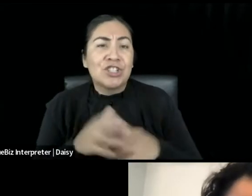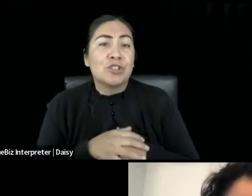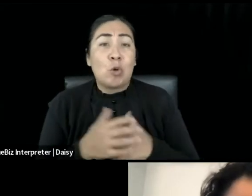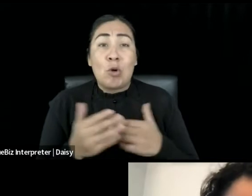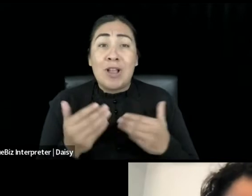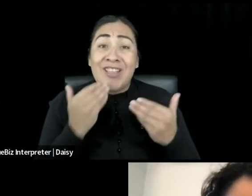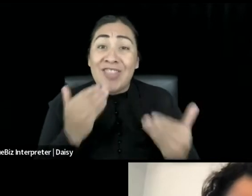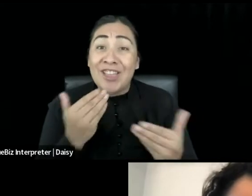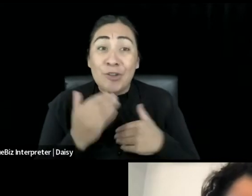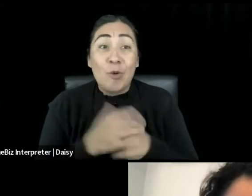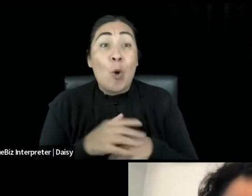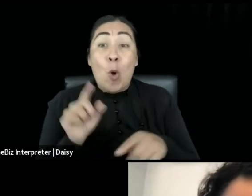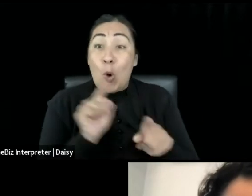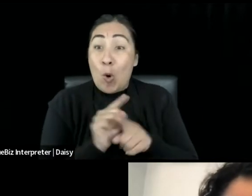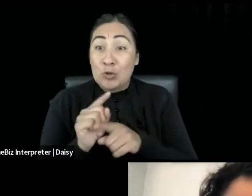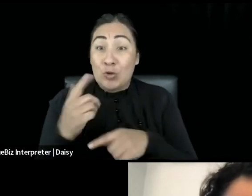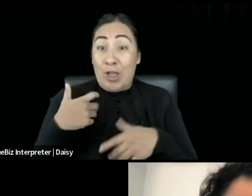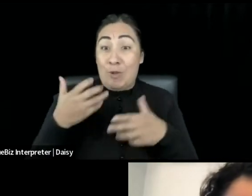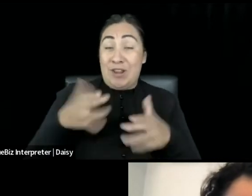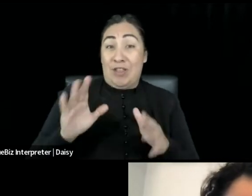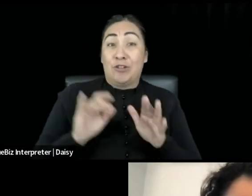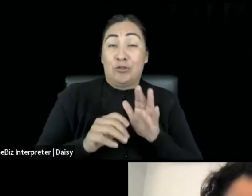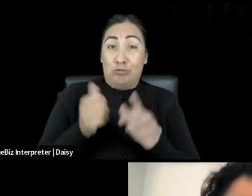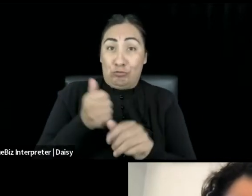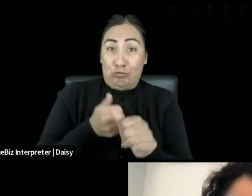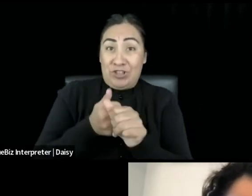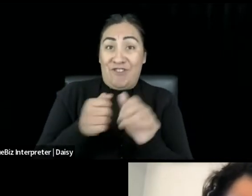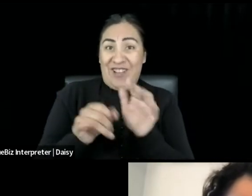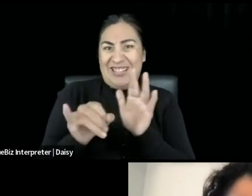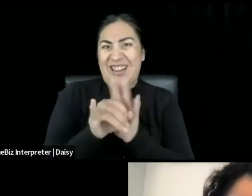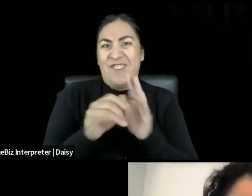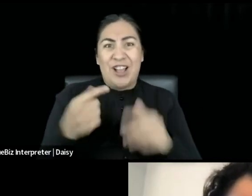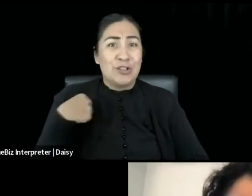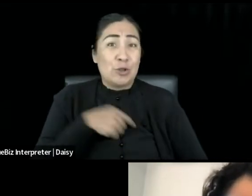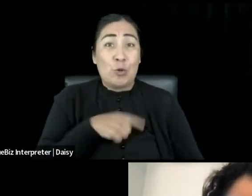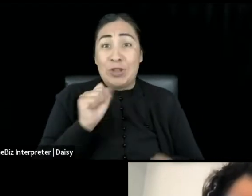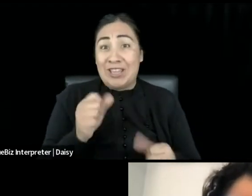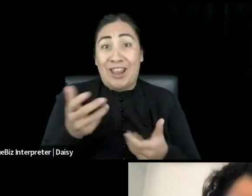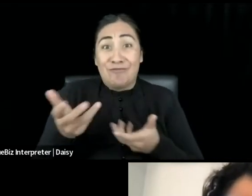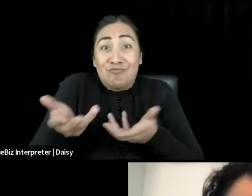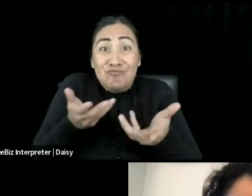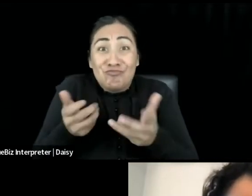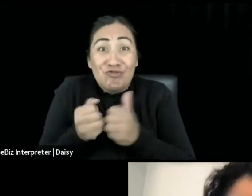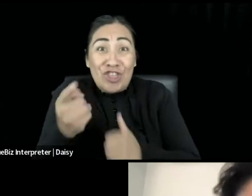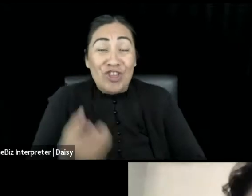-identify as well so that we can all engage with you directly.